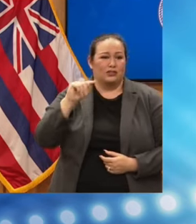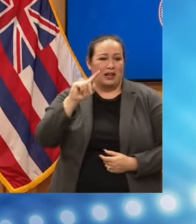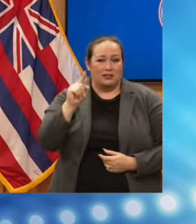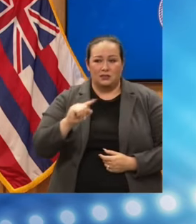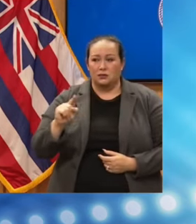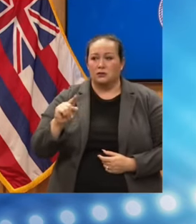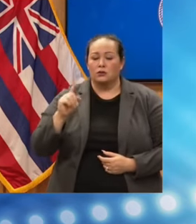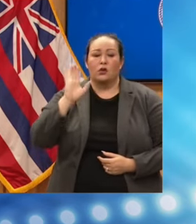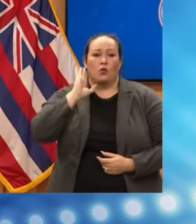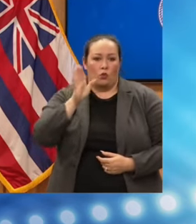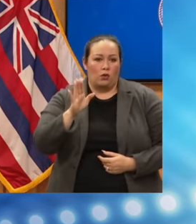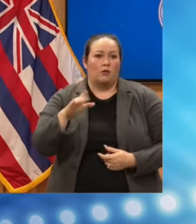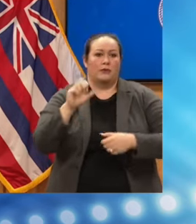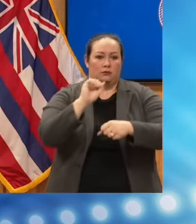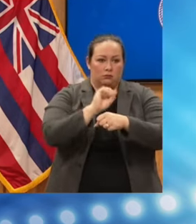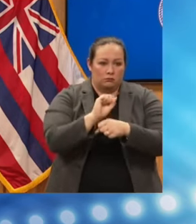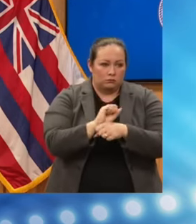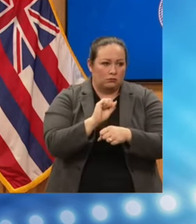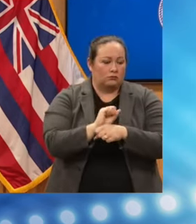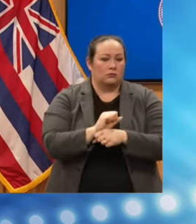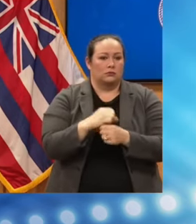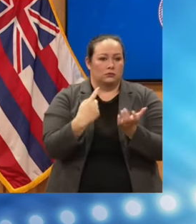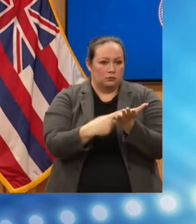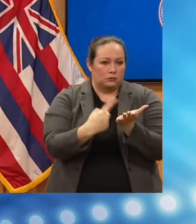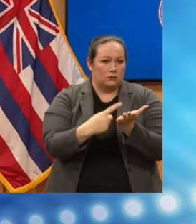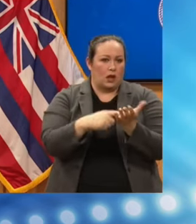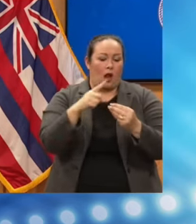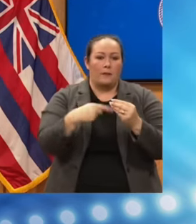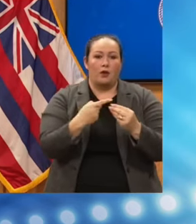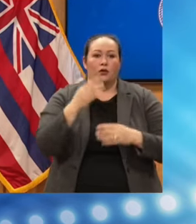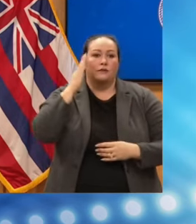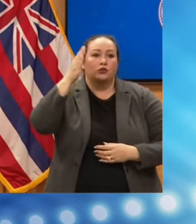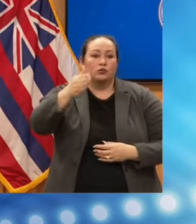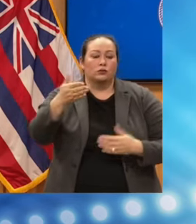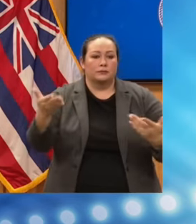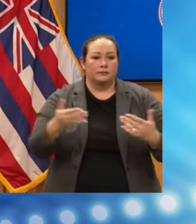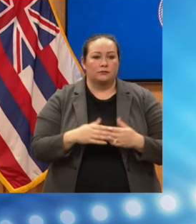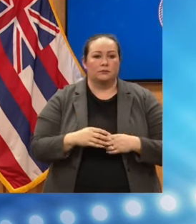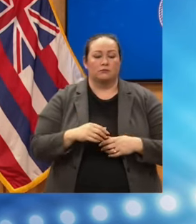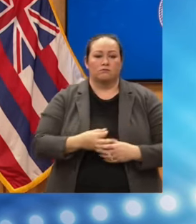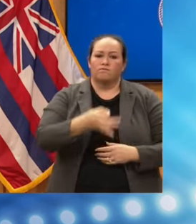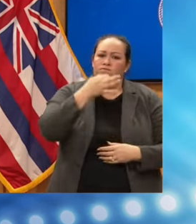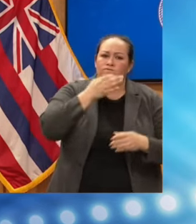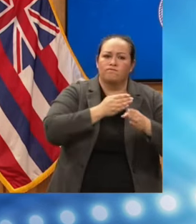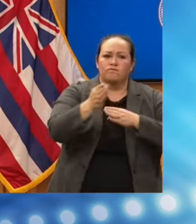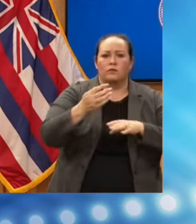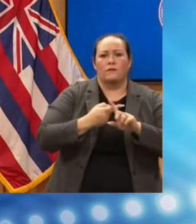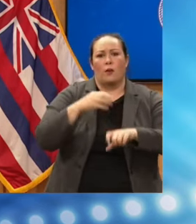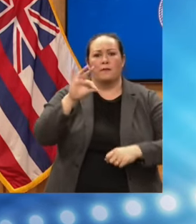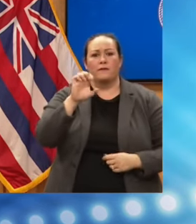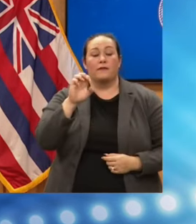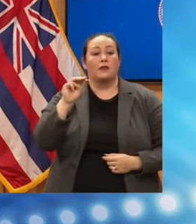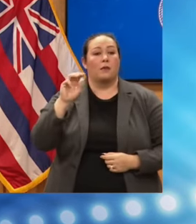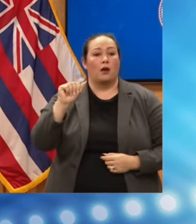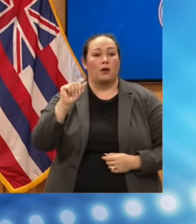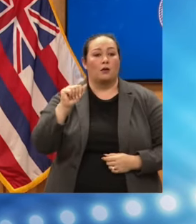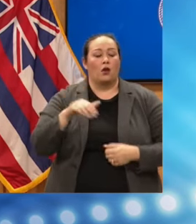begin working on and proposing for our aid. Also, we have experts from FEMA, of course, our local leadership,